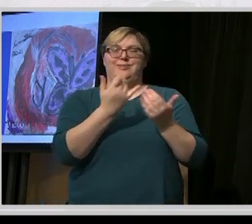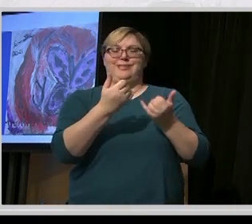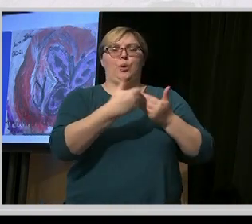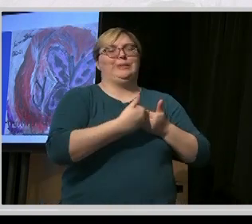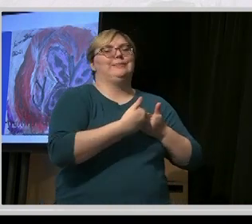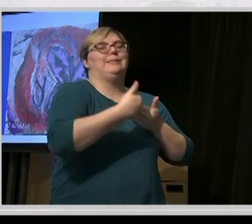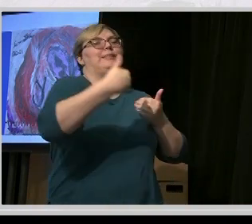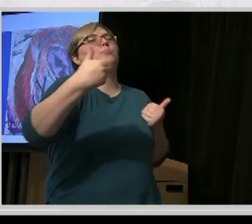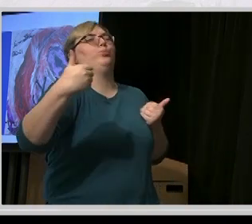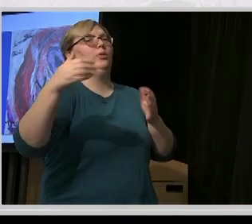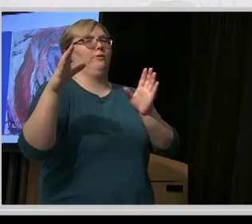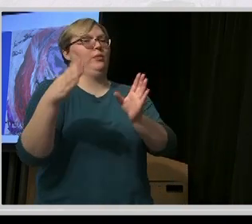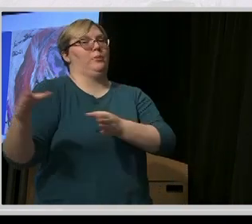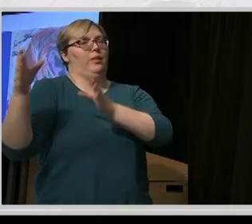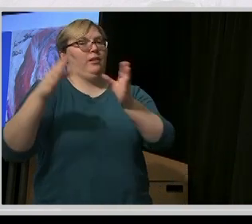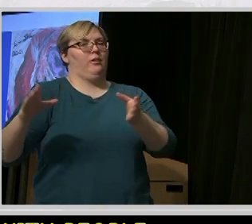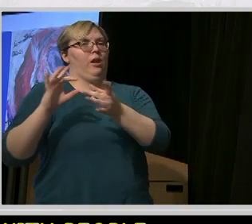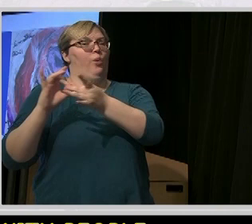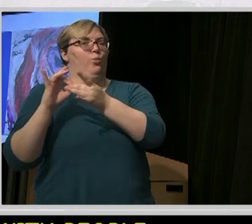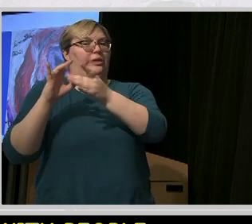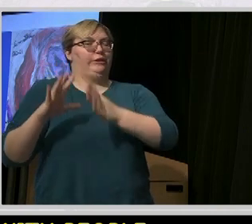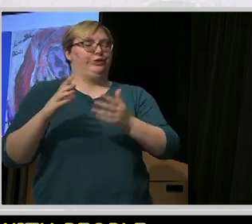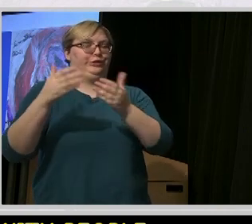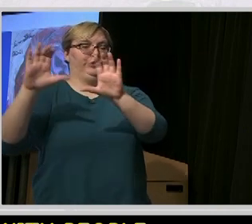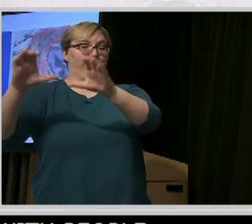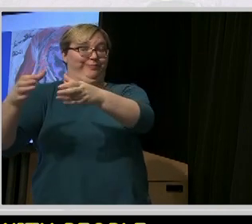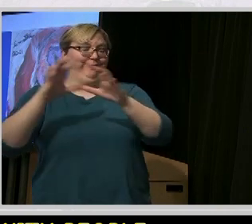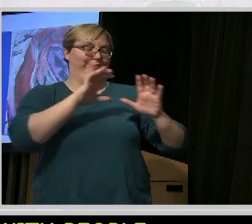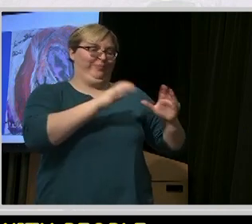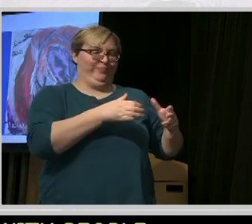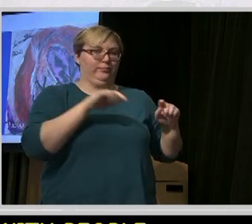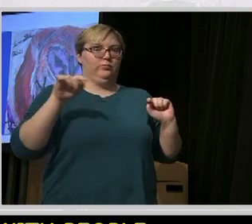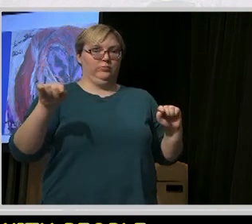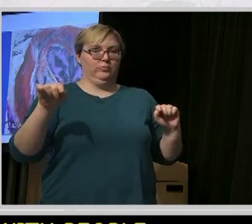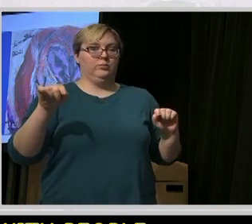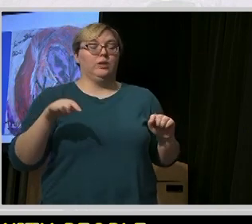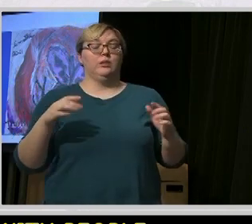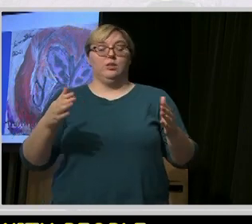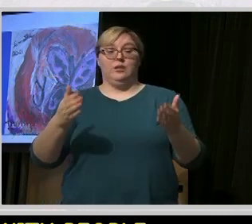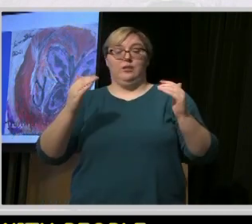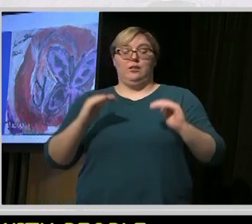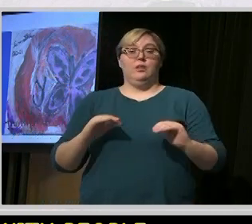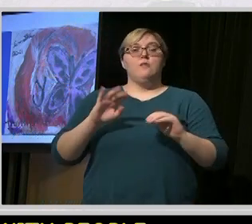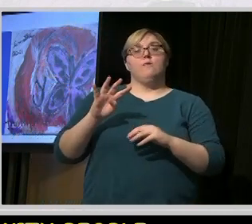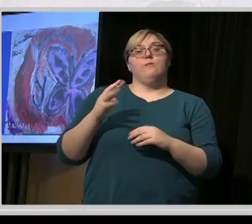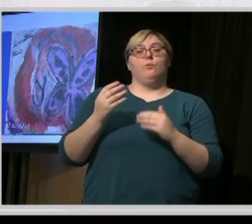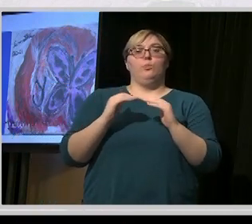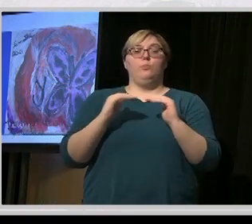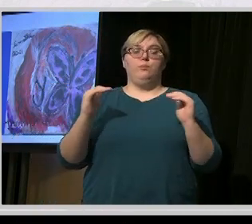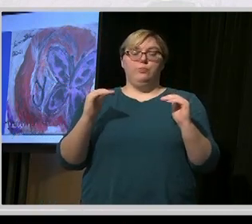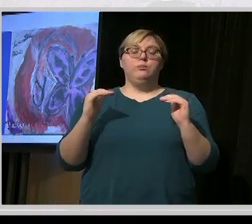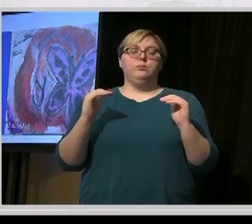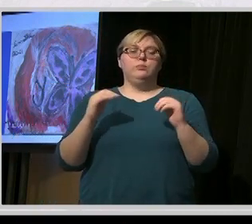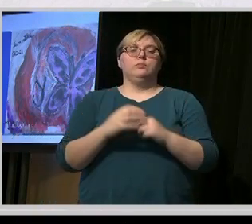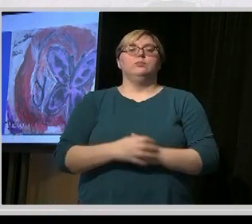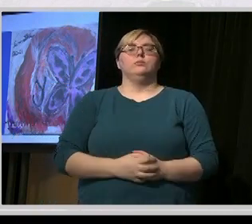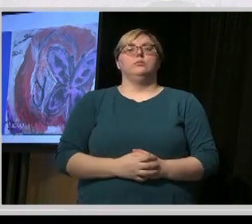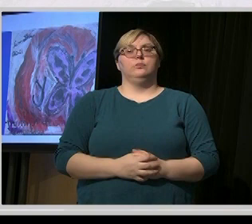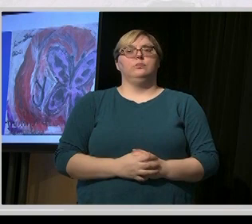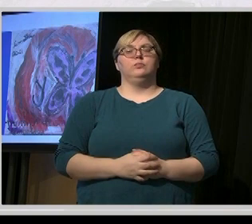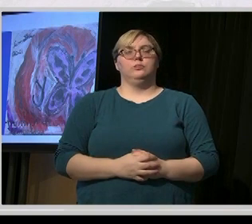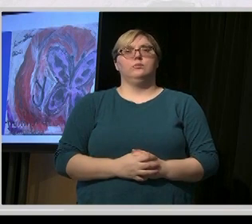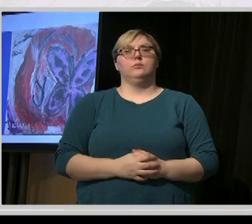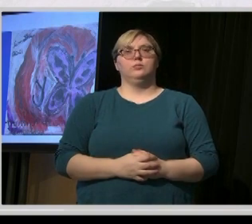you plan and coordinate your support. And then the fourth part of this is we're going to create some capability where there can be